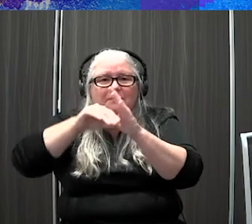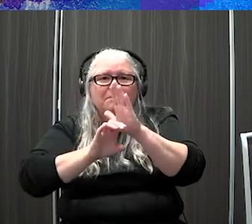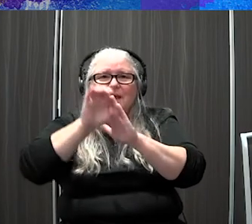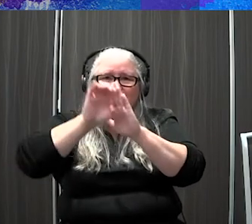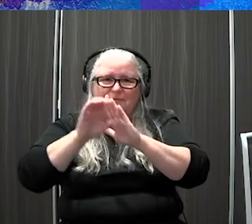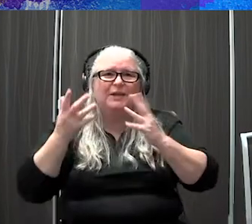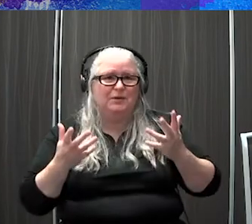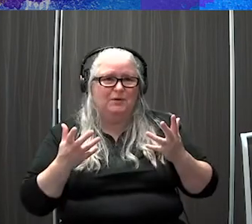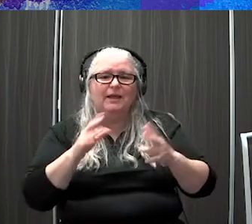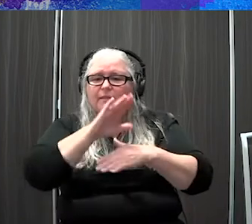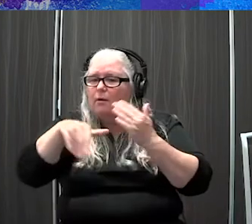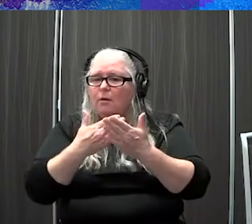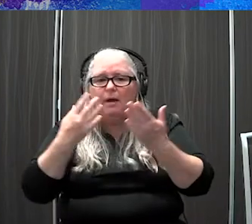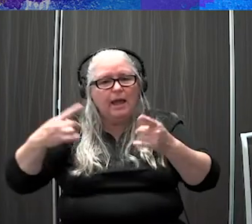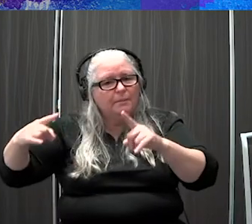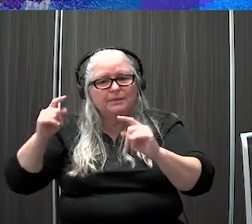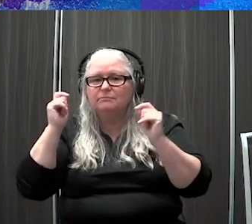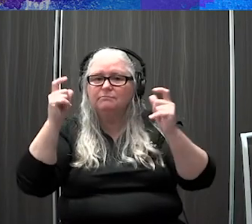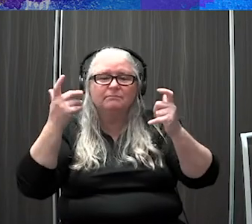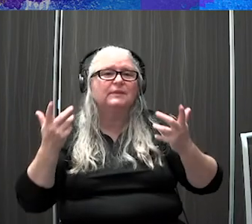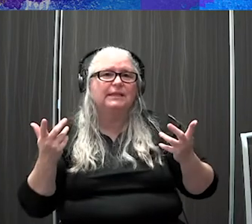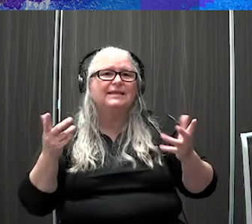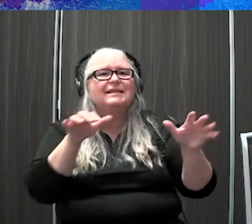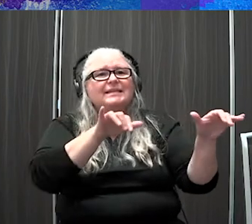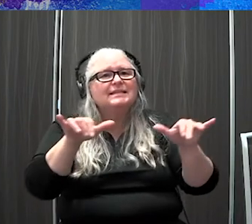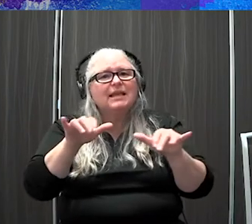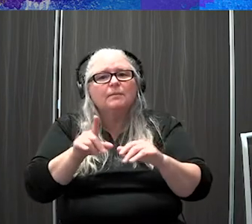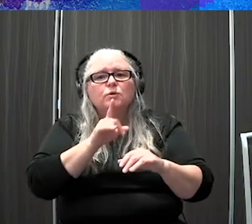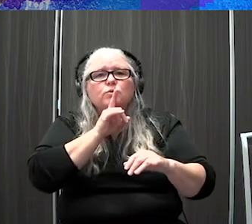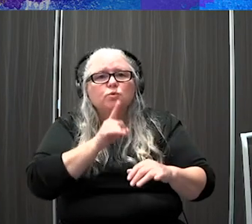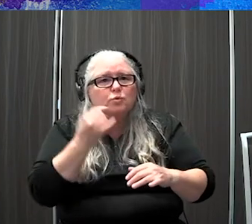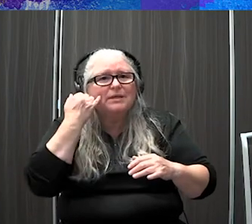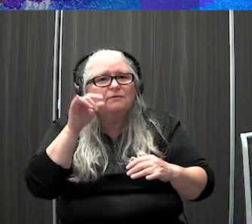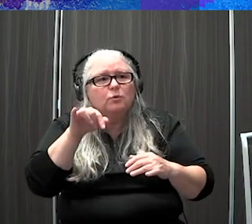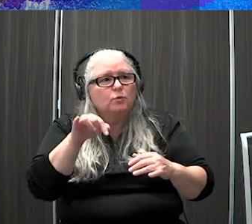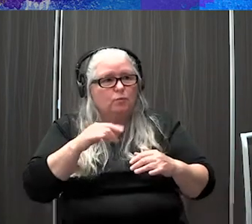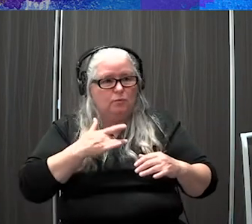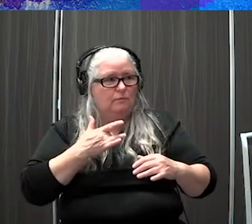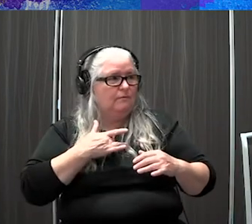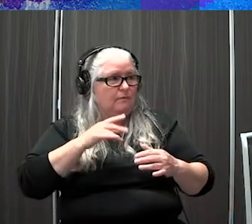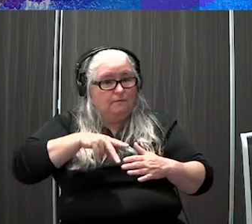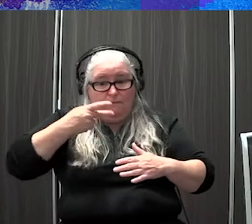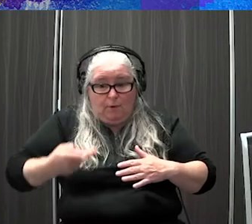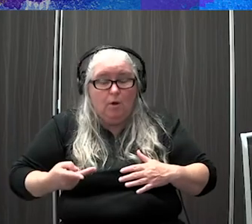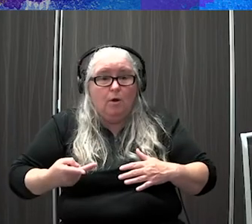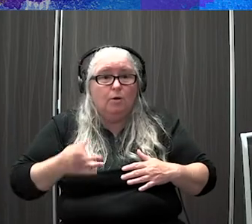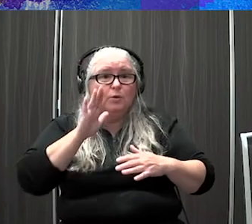instantaneously. The same is true when you're about to fall. When you start to sense that you're tipping over, your natural reaction is to put